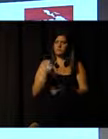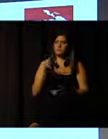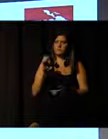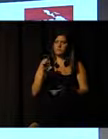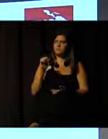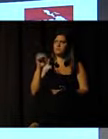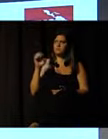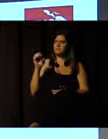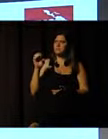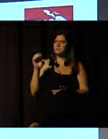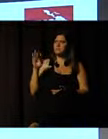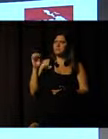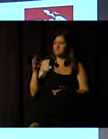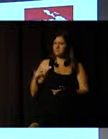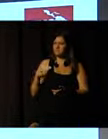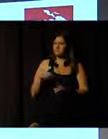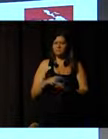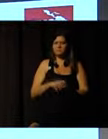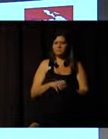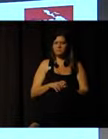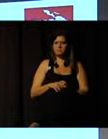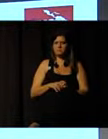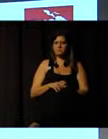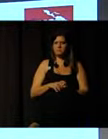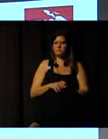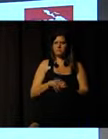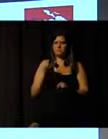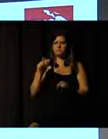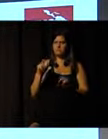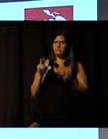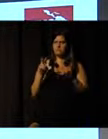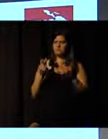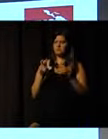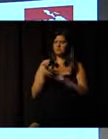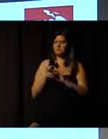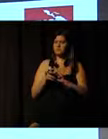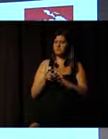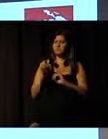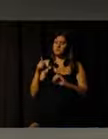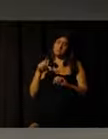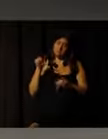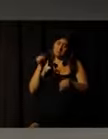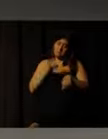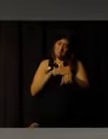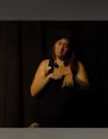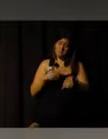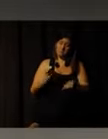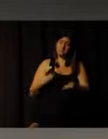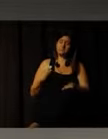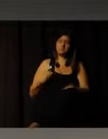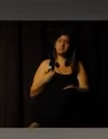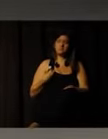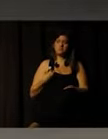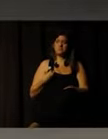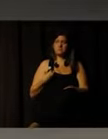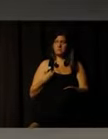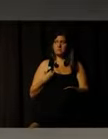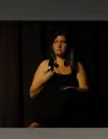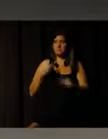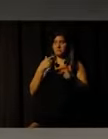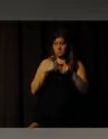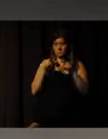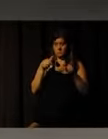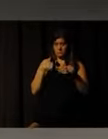from the Red Cross. She was a volunteer from the Red Cross. And this time of existence, 168 years.